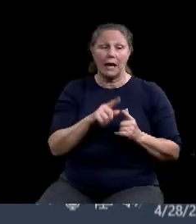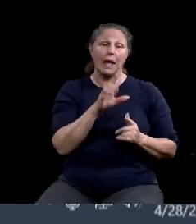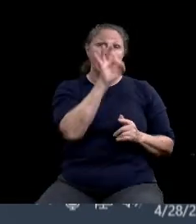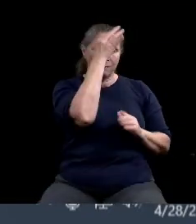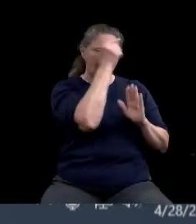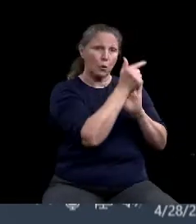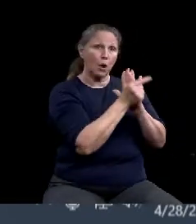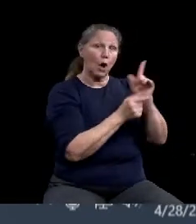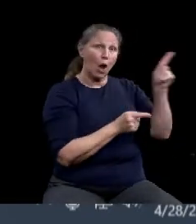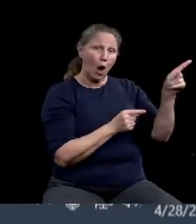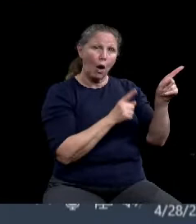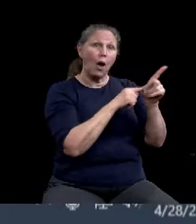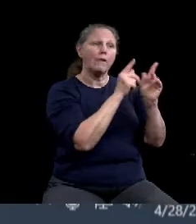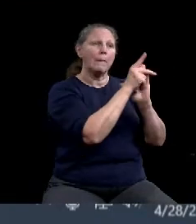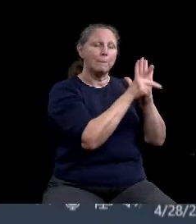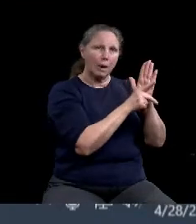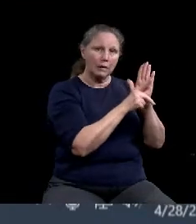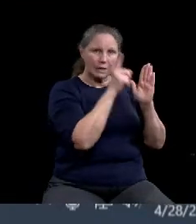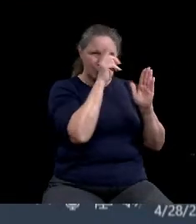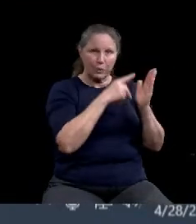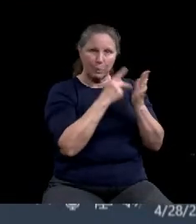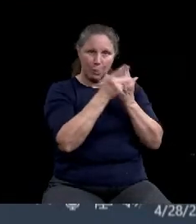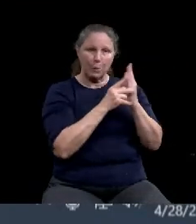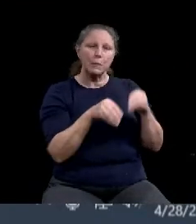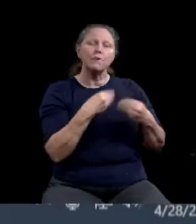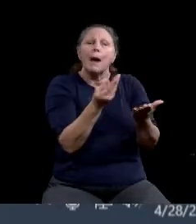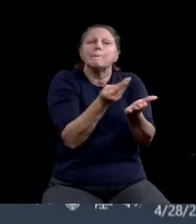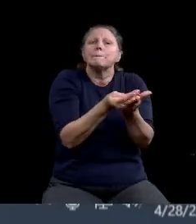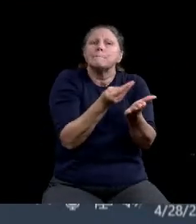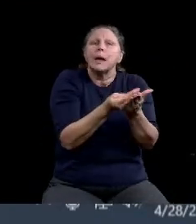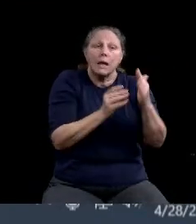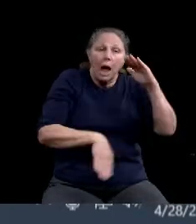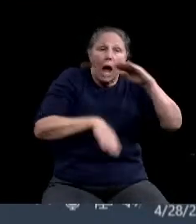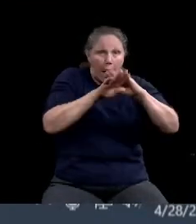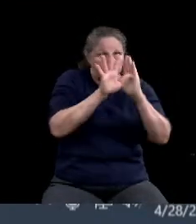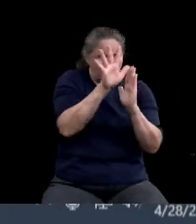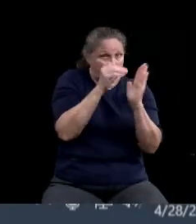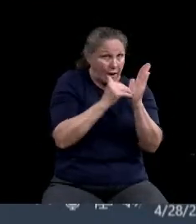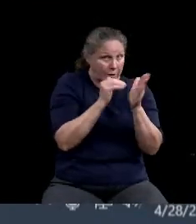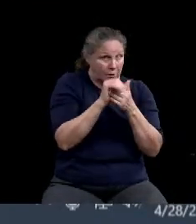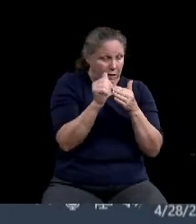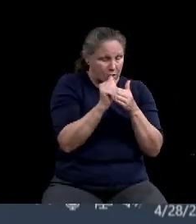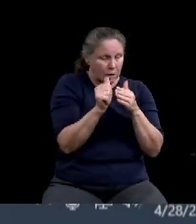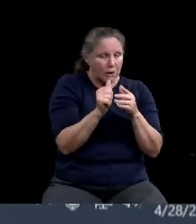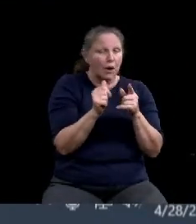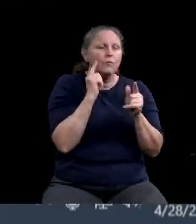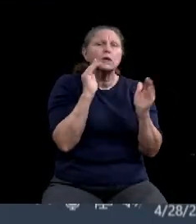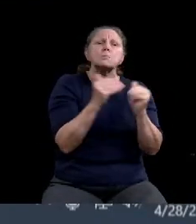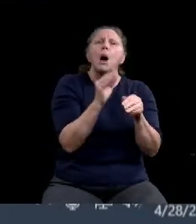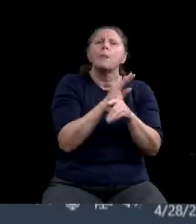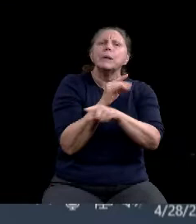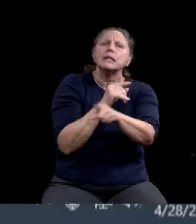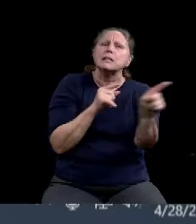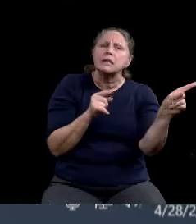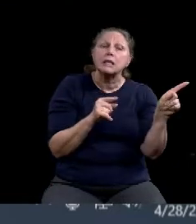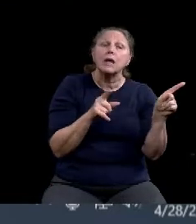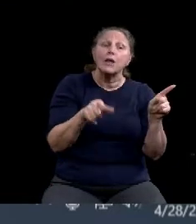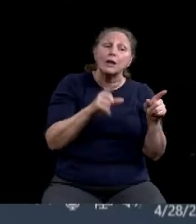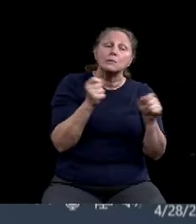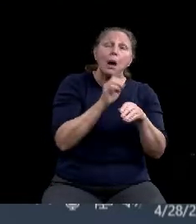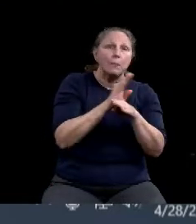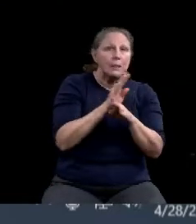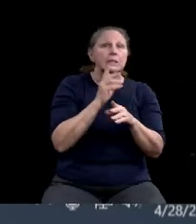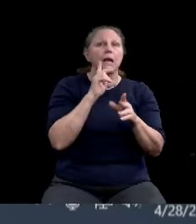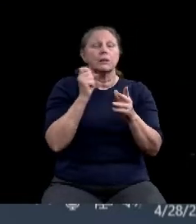provide grants not to exceed $5,000 to small businesses impacted by the COVID-19 pandemic and authorizing the city manager